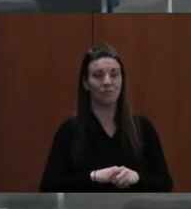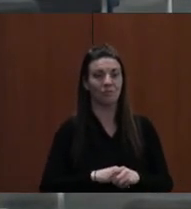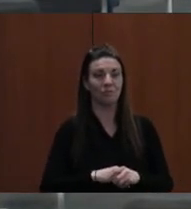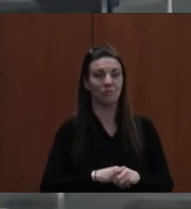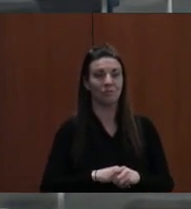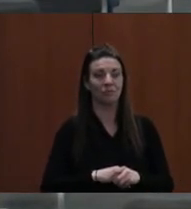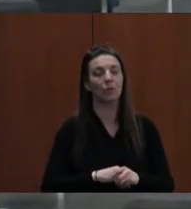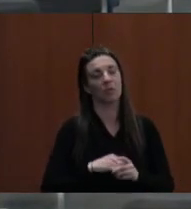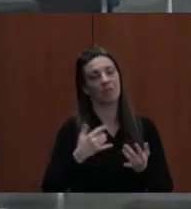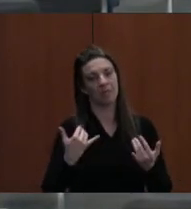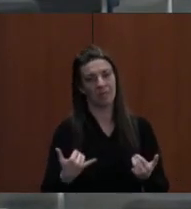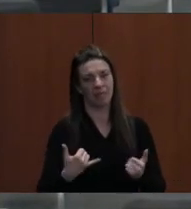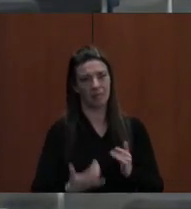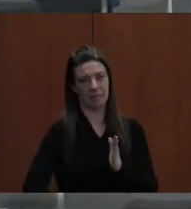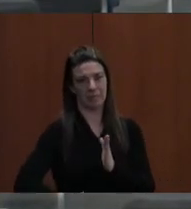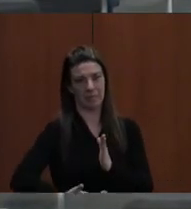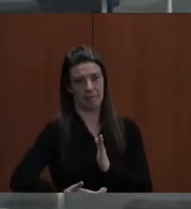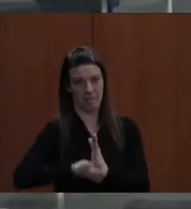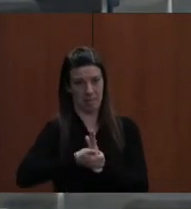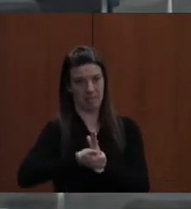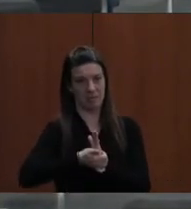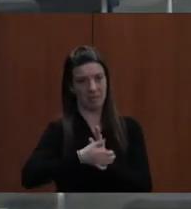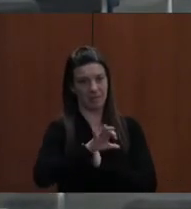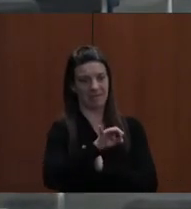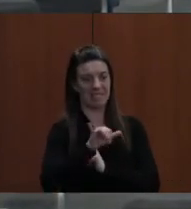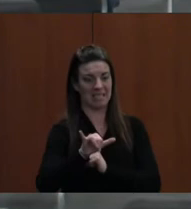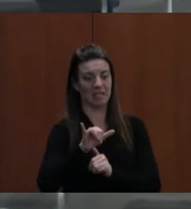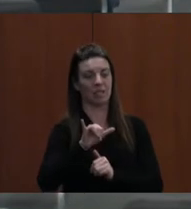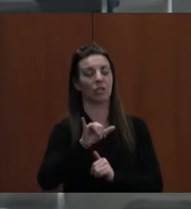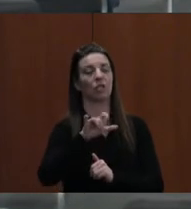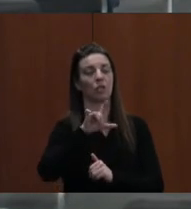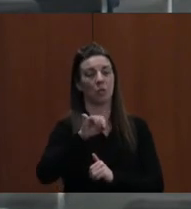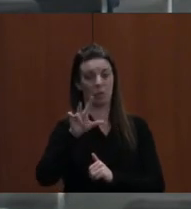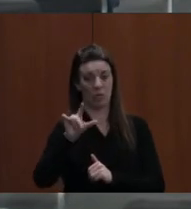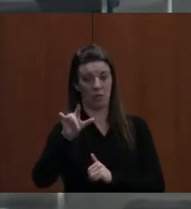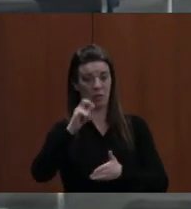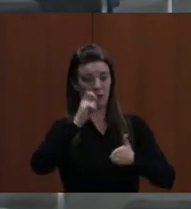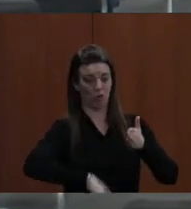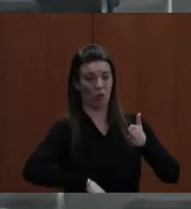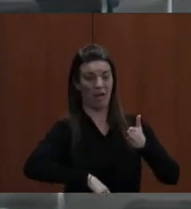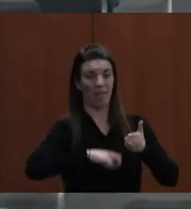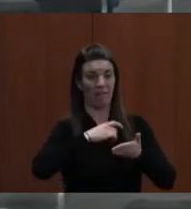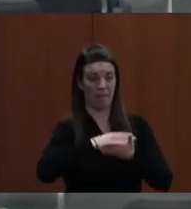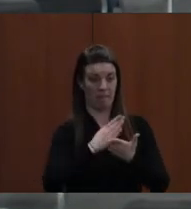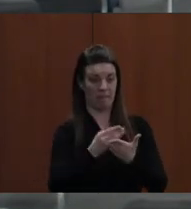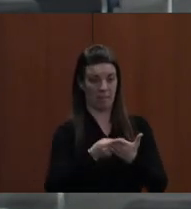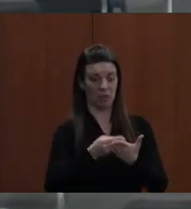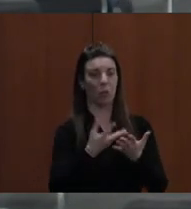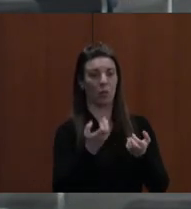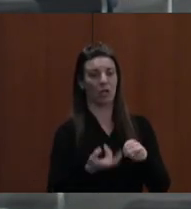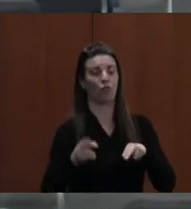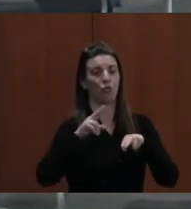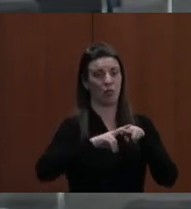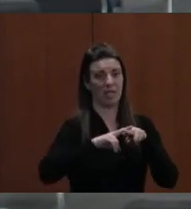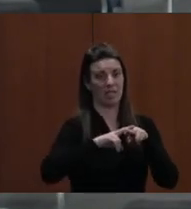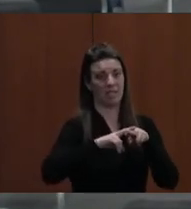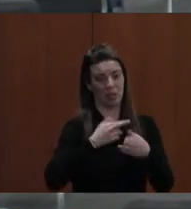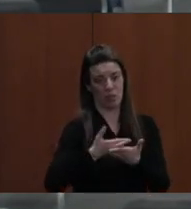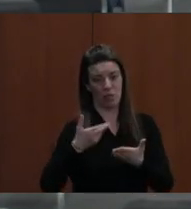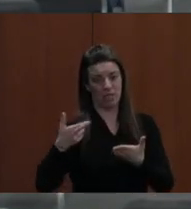AMENDMENT TO THE FISCAL YEAR 2023 DRAFT BUDGET TO INCREASE THE RESOURCE POOL IN THE AMOUNT OF